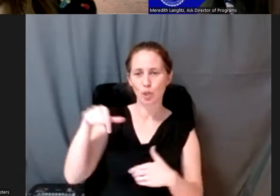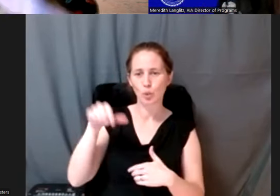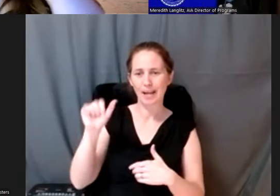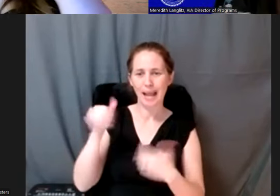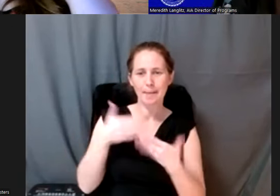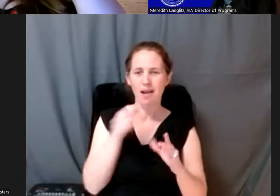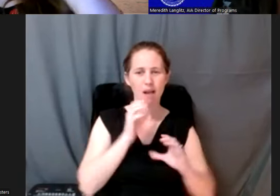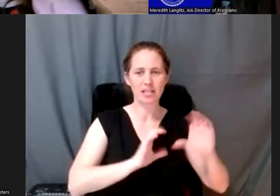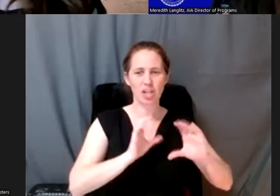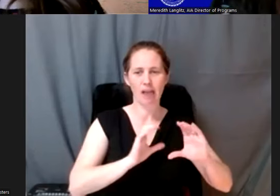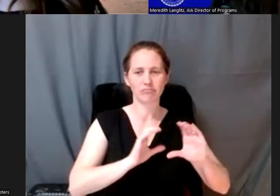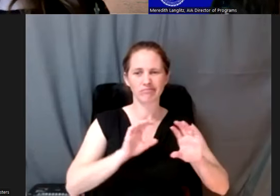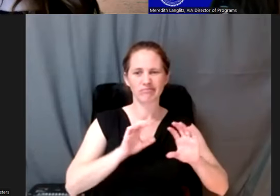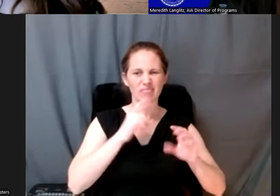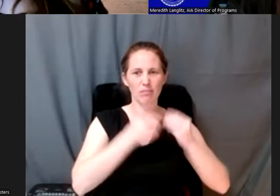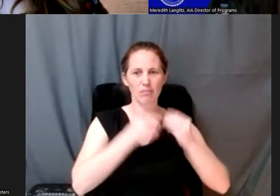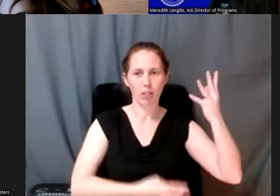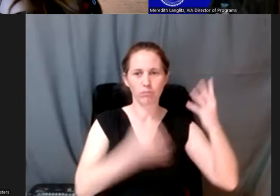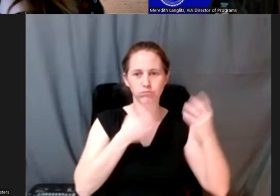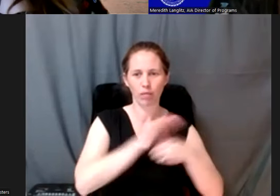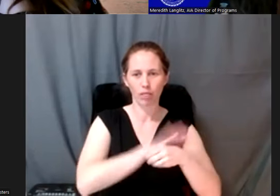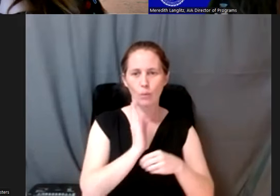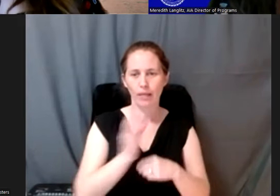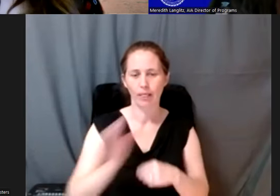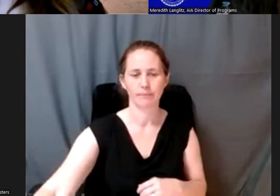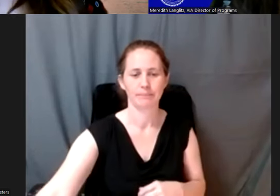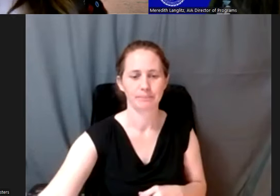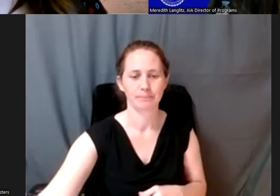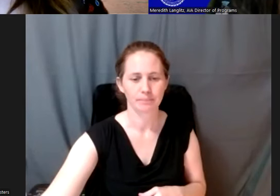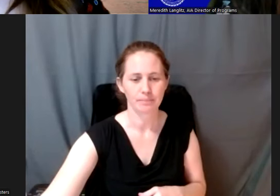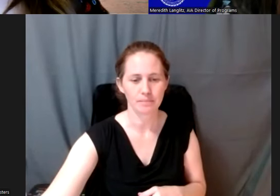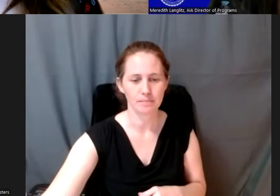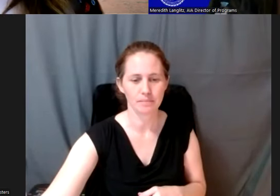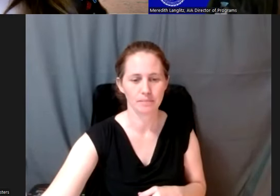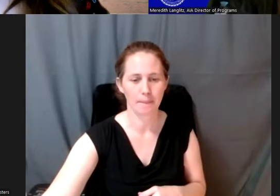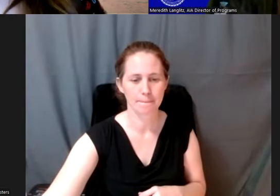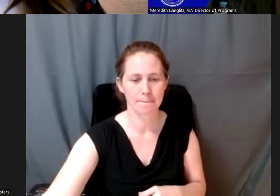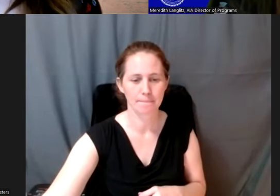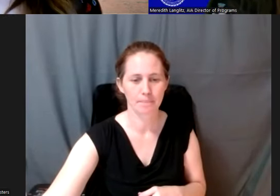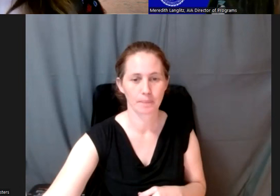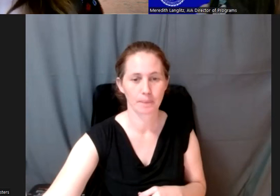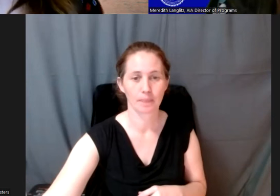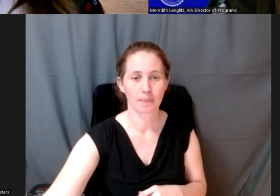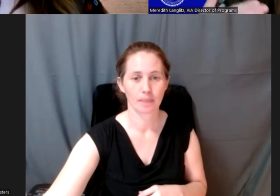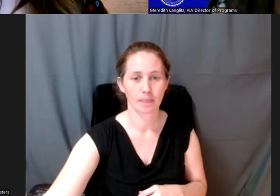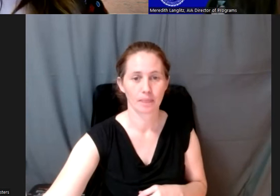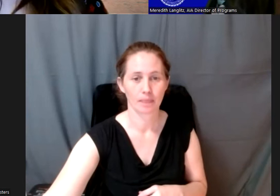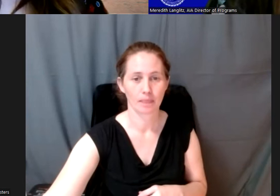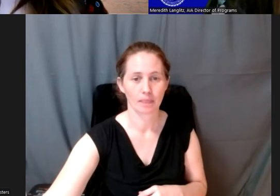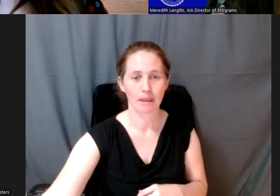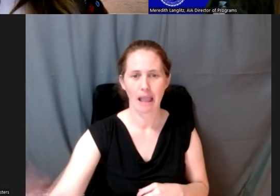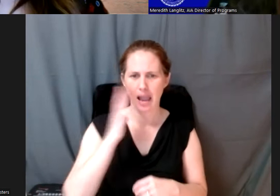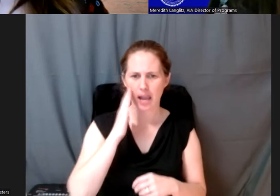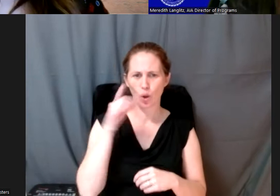the chat box, so that it doesn't get lost. So yeah, just jumping right in. So I know you